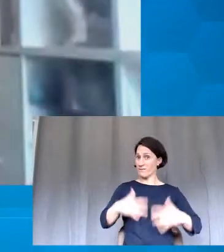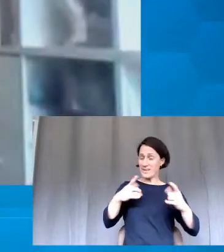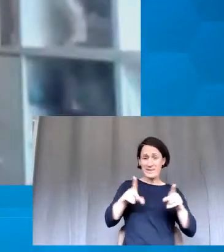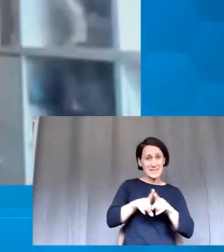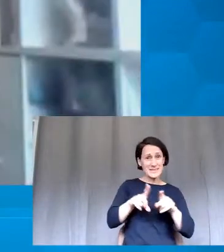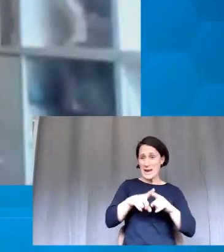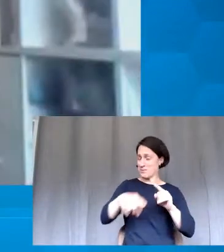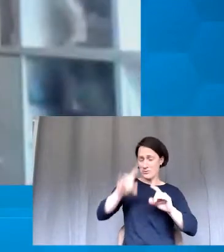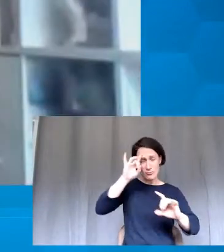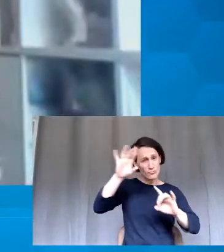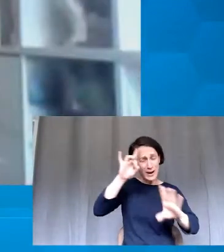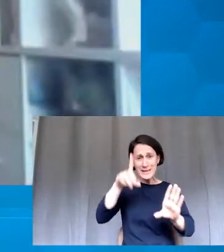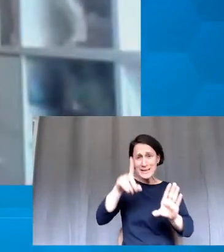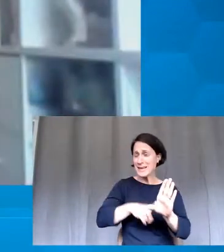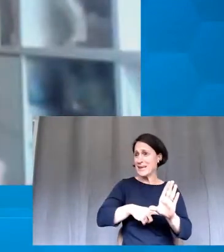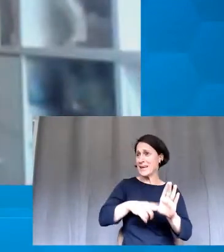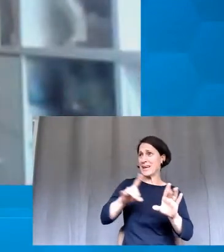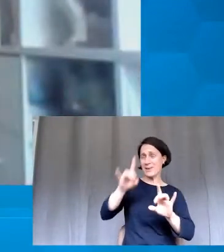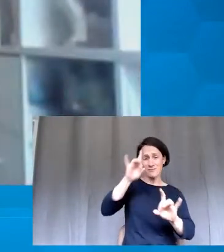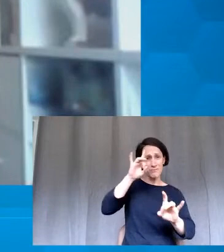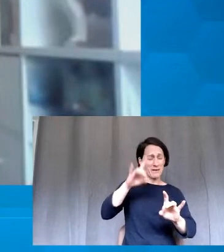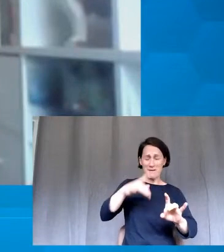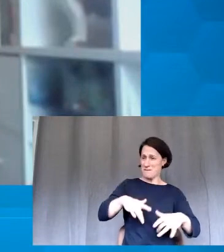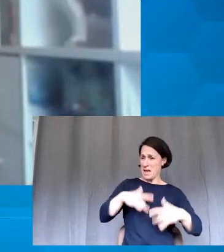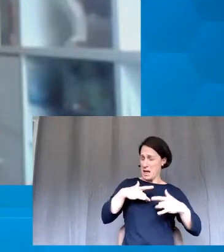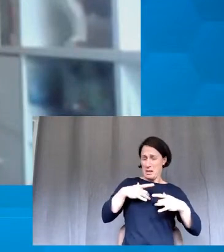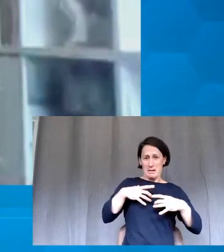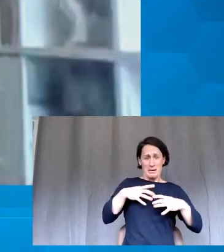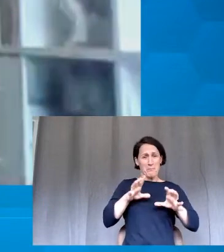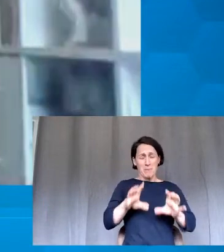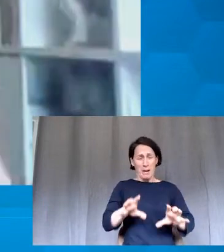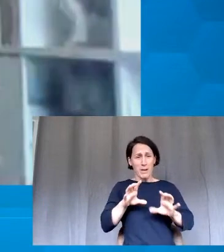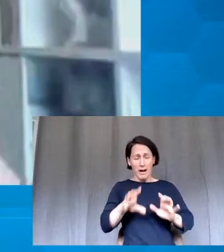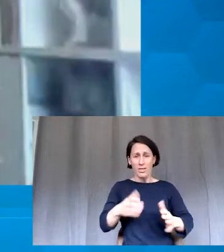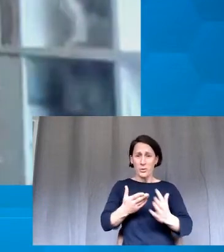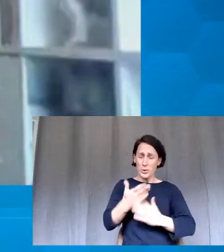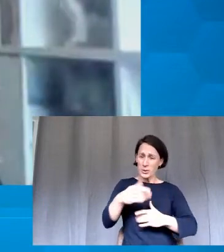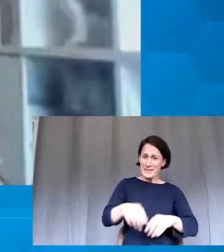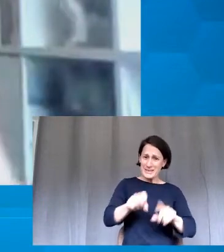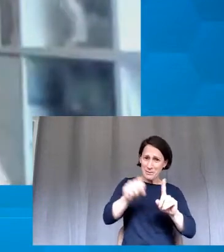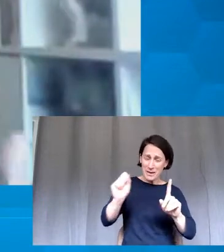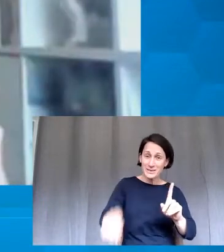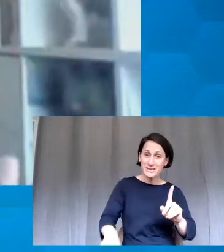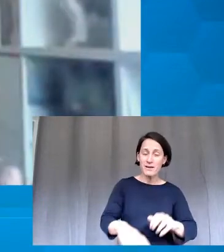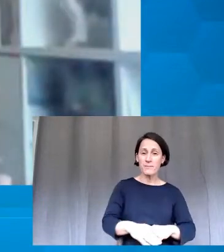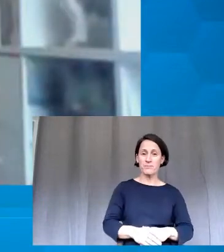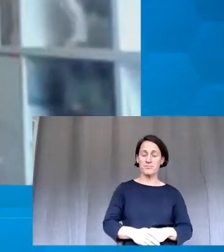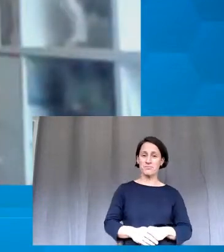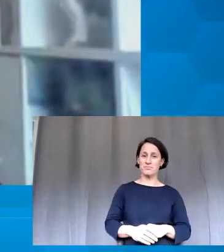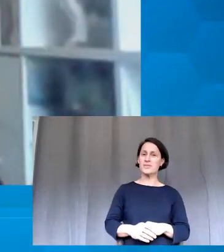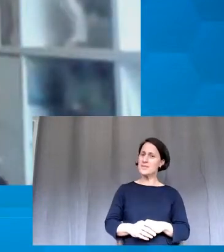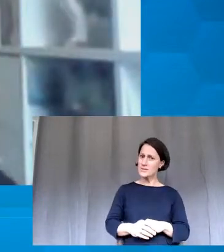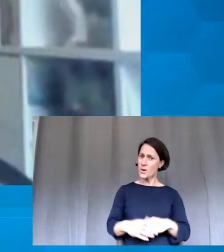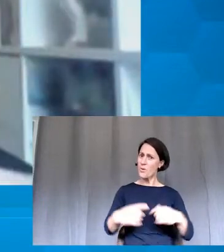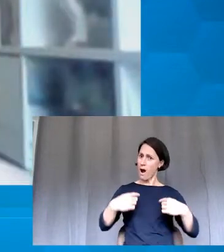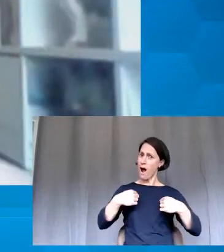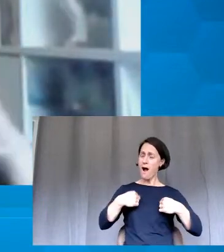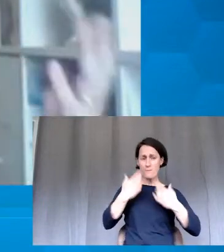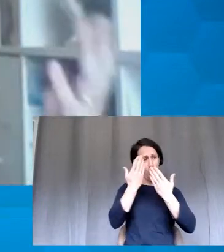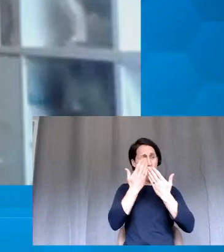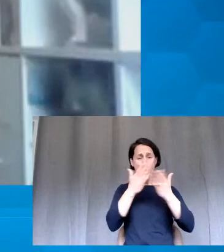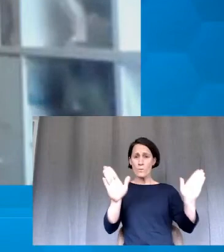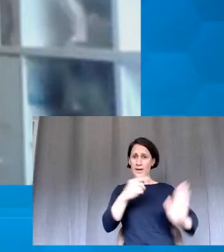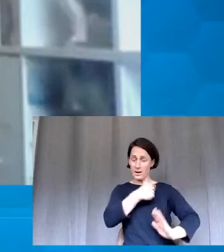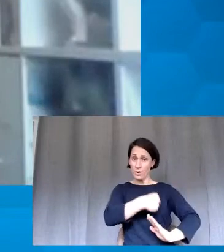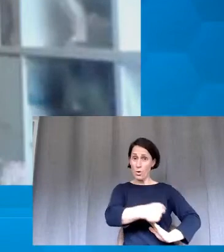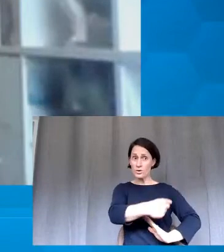crazy year. And I think it would be very unfair to not share with students this bigger